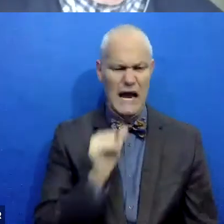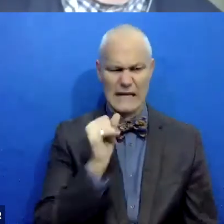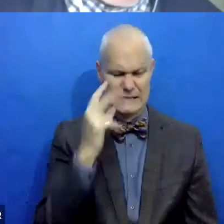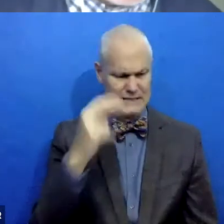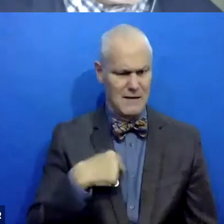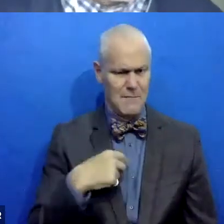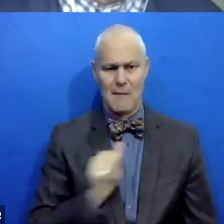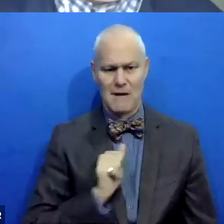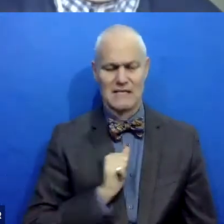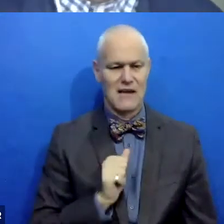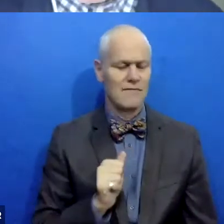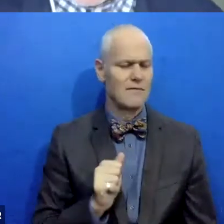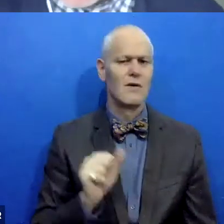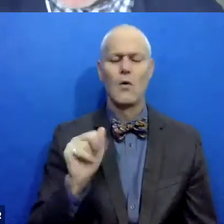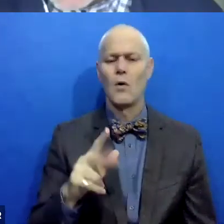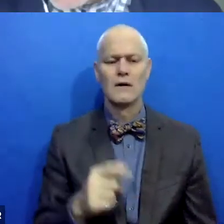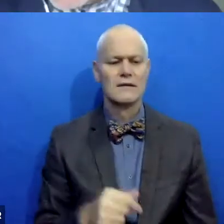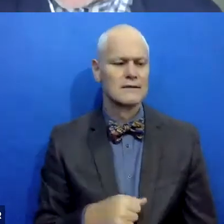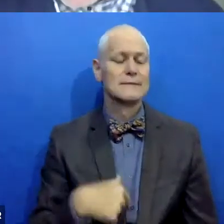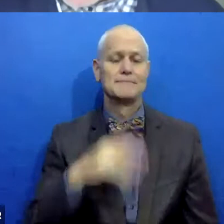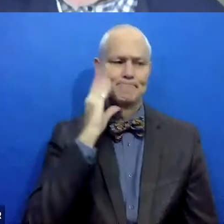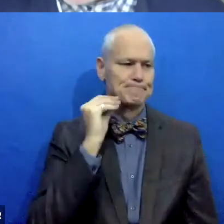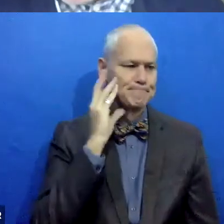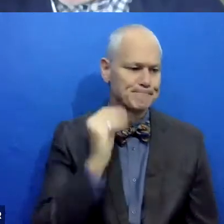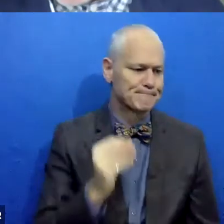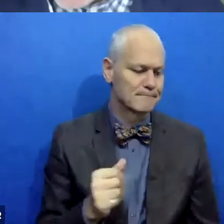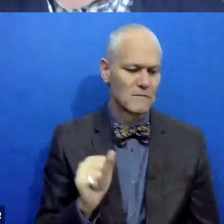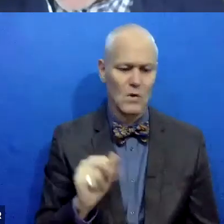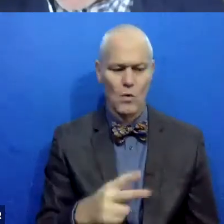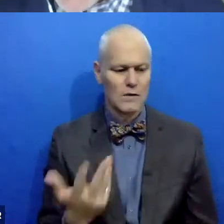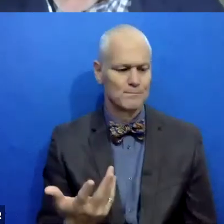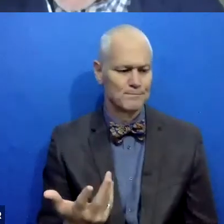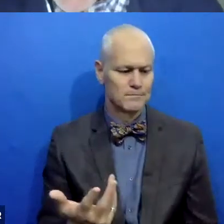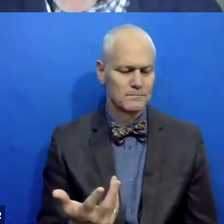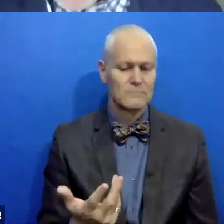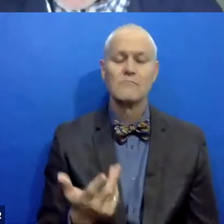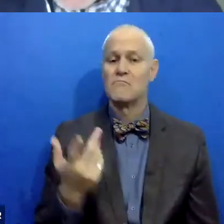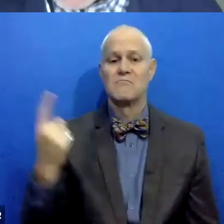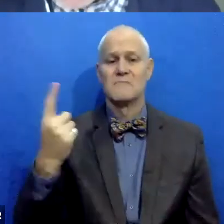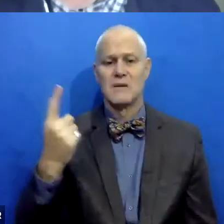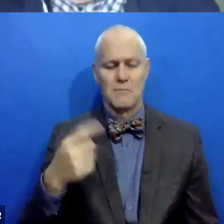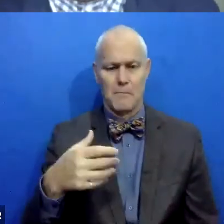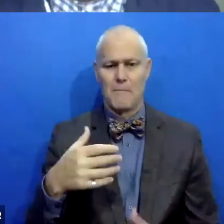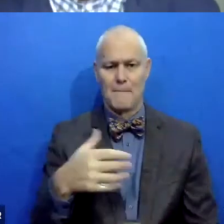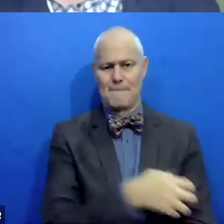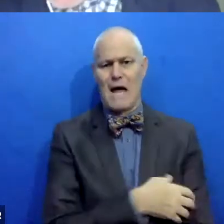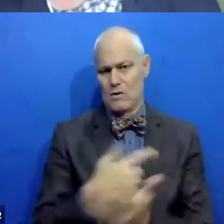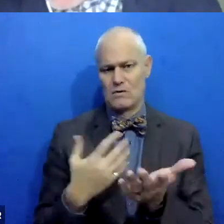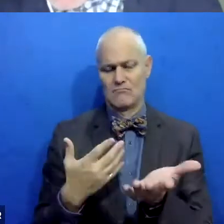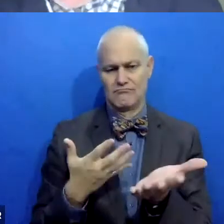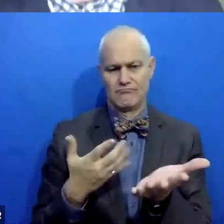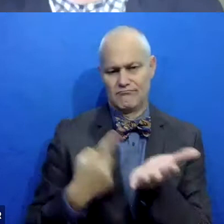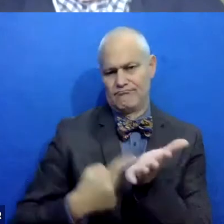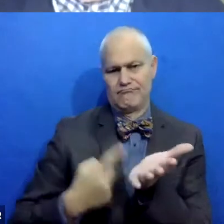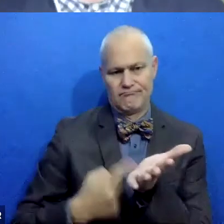someone helped me, or here's a thing I experienced or, um, you know, there can be some powerful dialogue. Um,